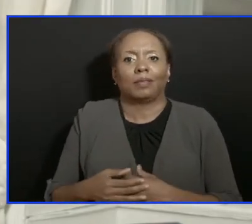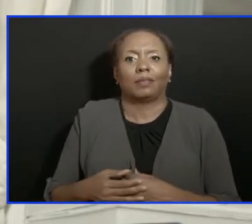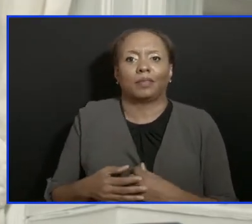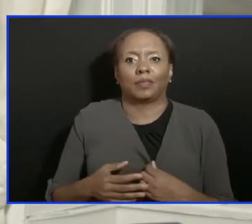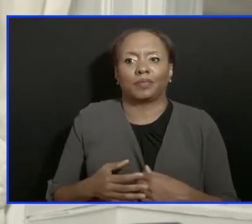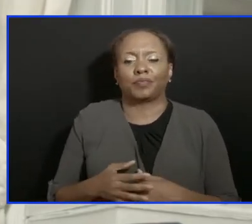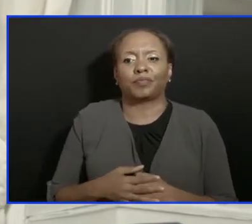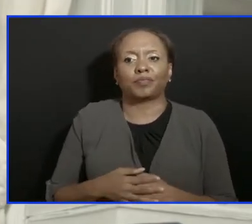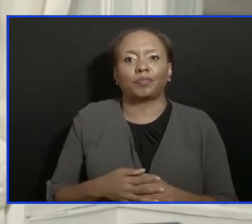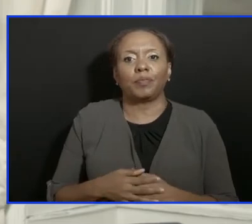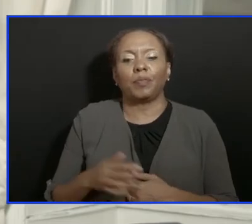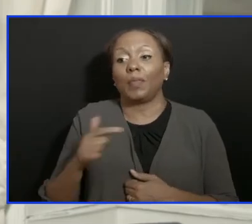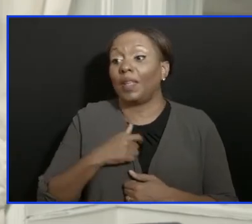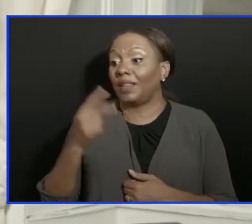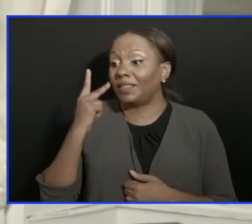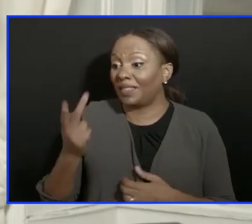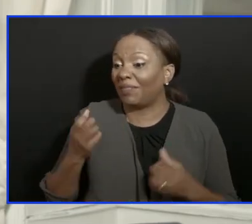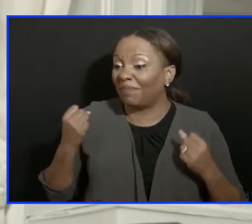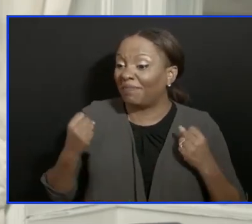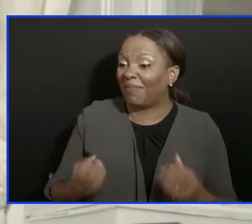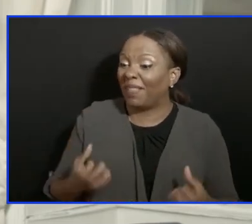how many cases I've seen in isolation?